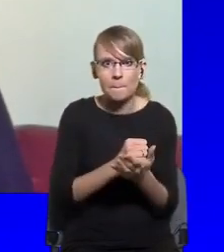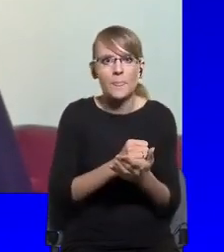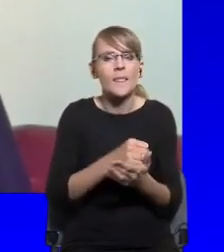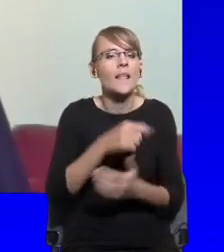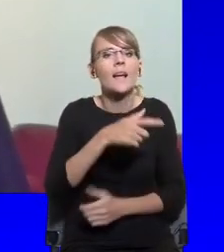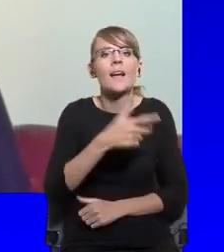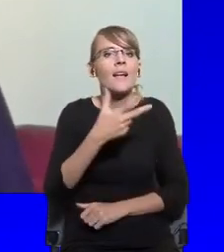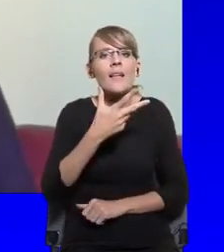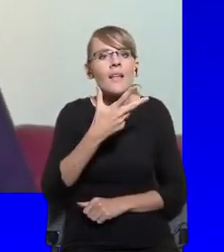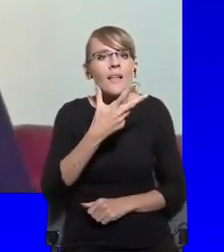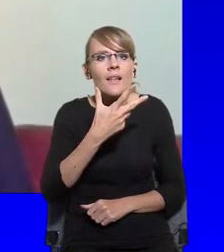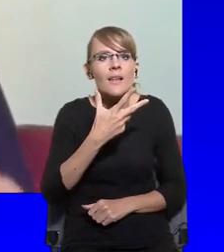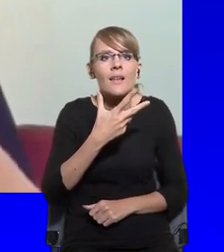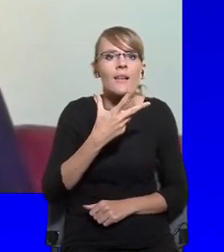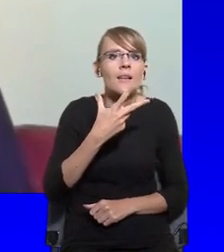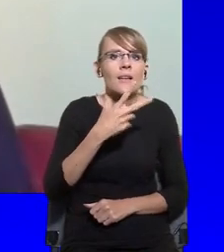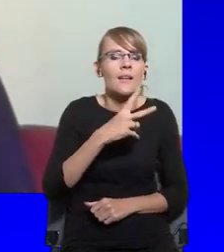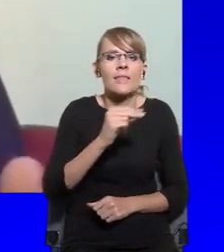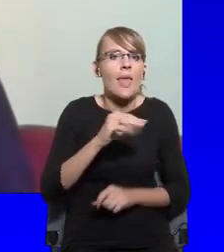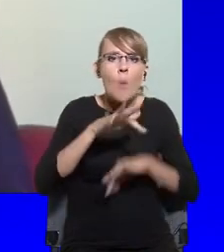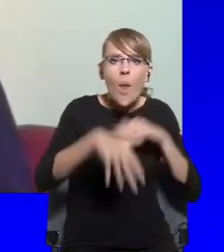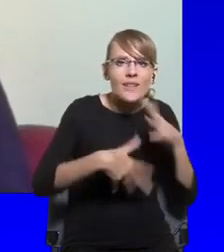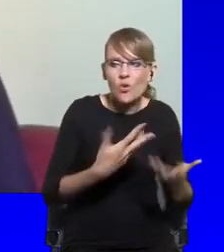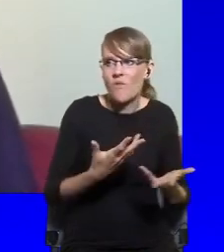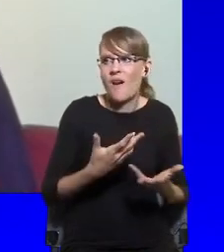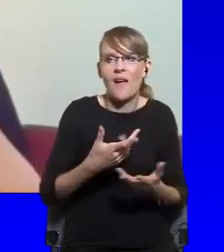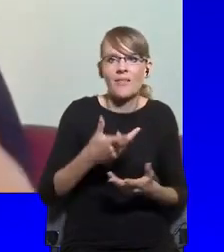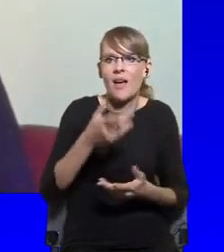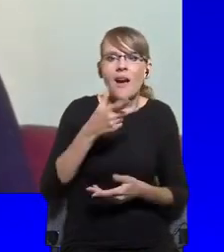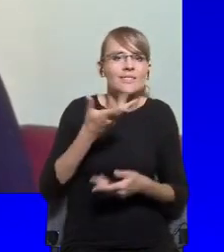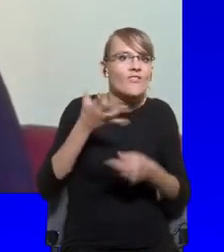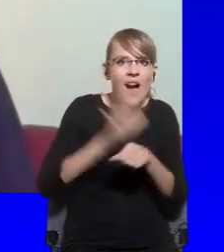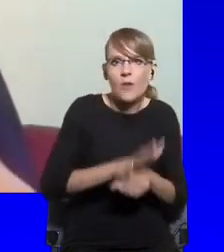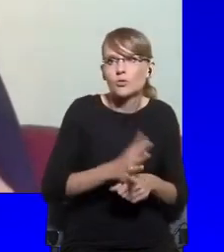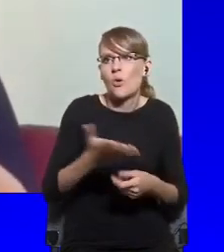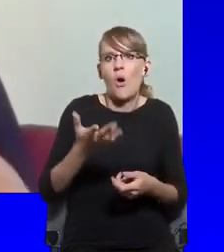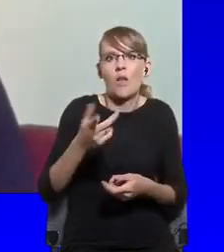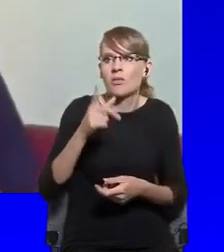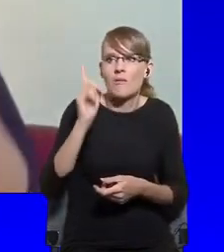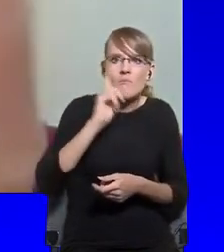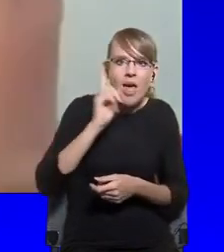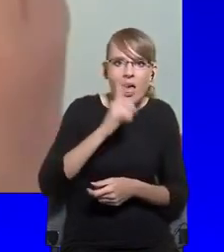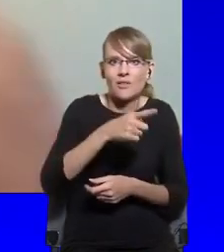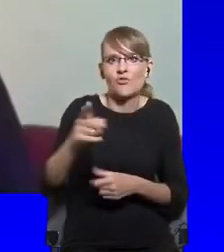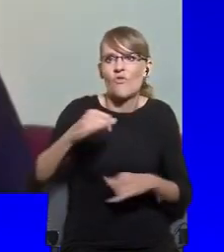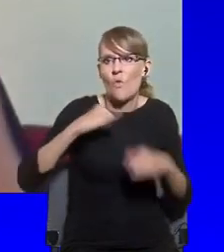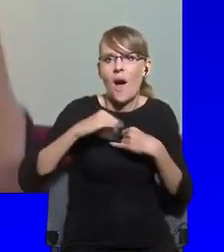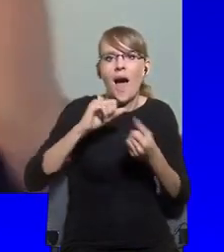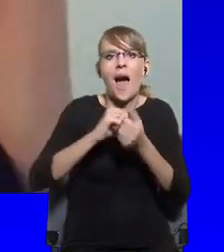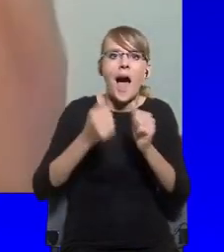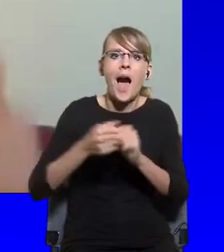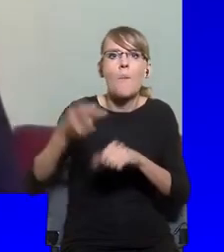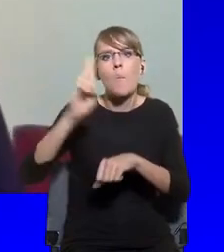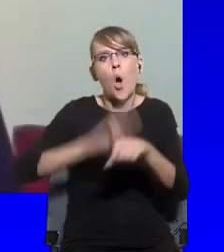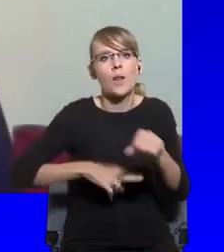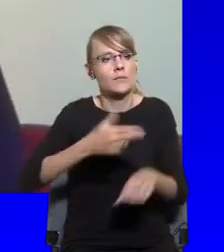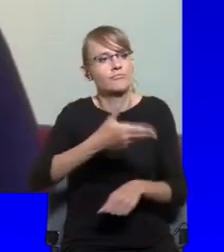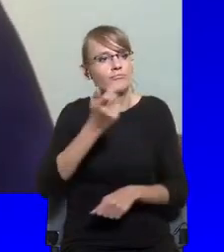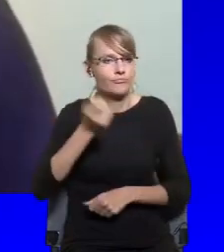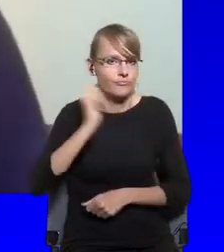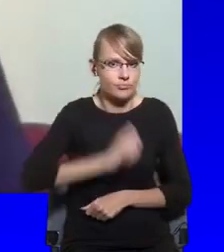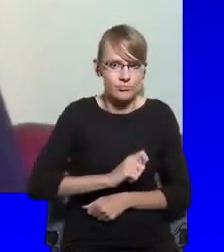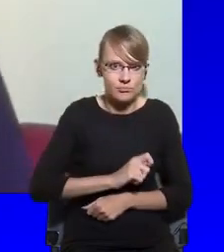not to be harassed, let alone be raped by a powerful man. This is not something that, you know, cannot